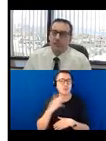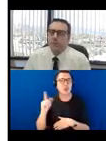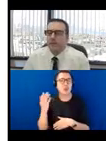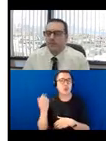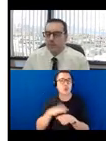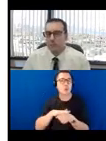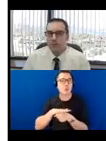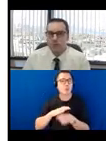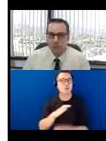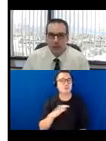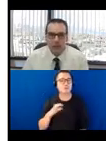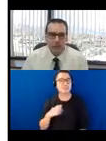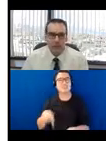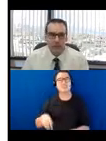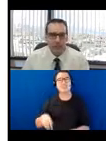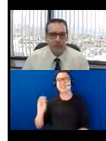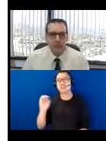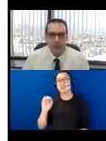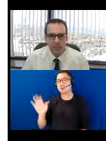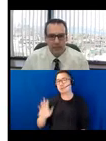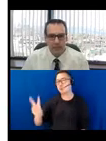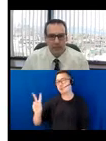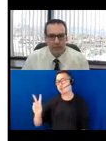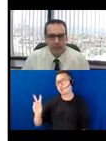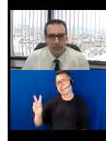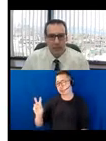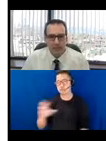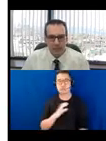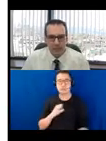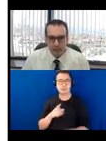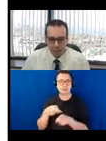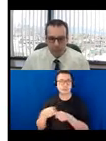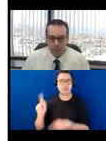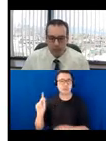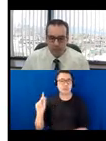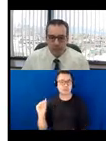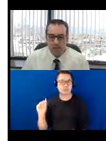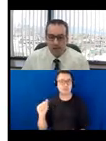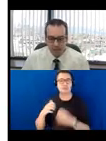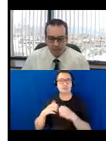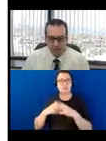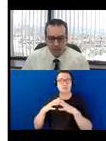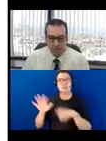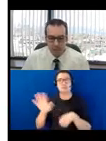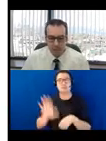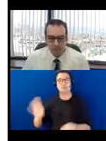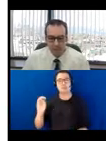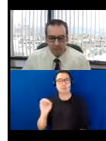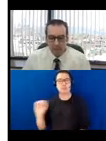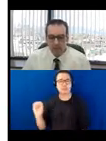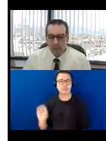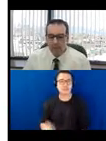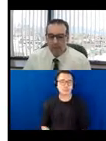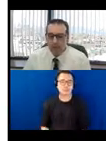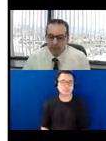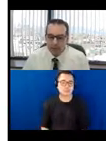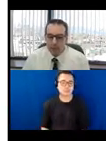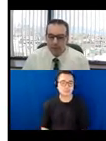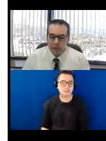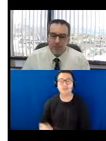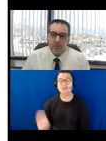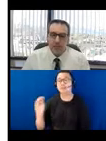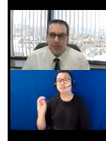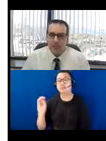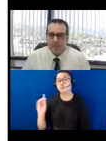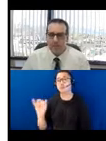Massachusetts we have just over 200 commissions on disabilities set up and established throughout the commonwealth. MOD also